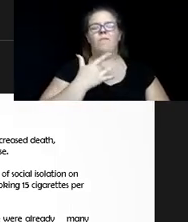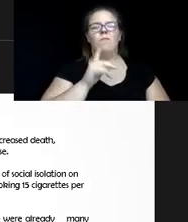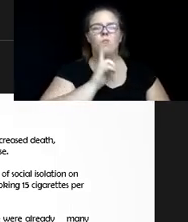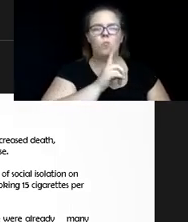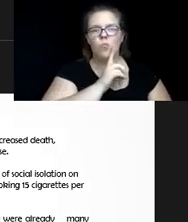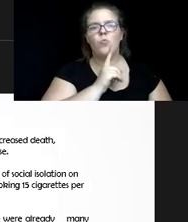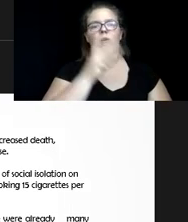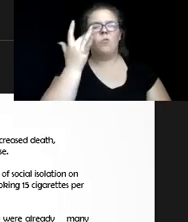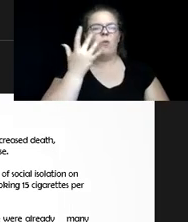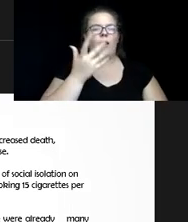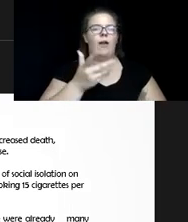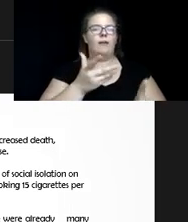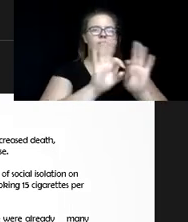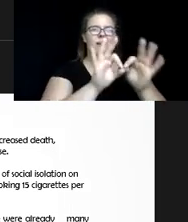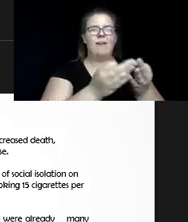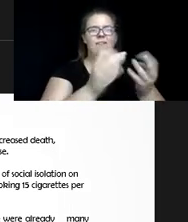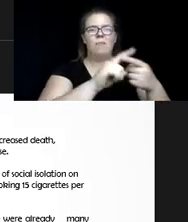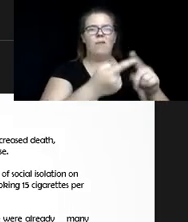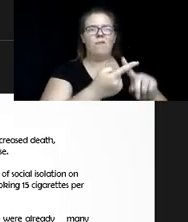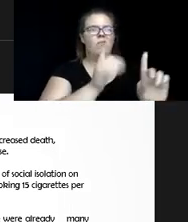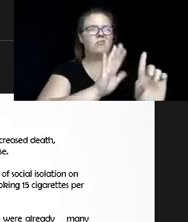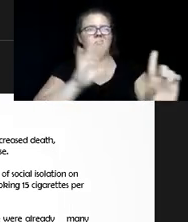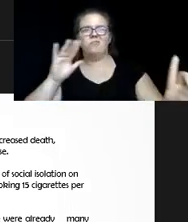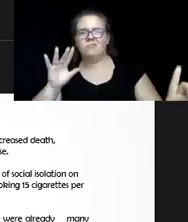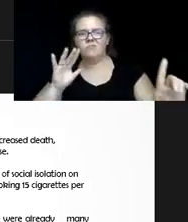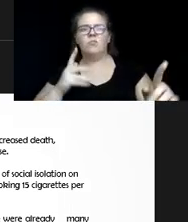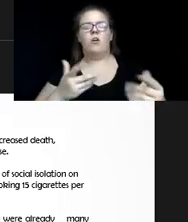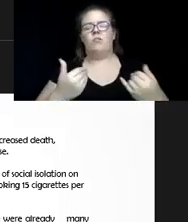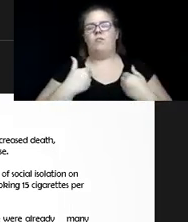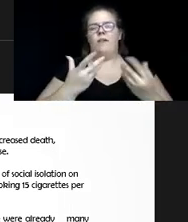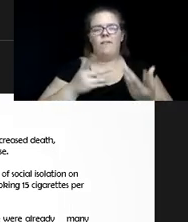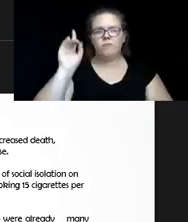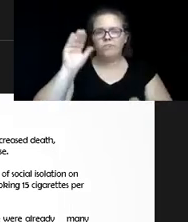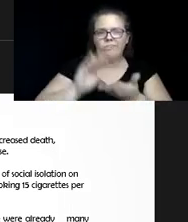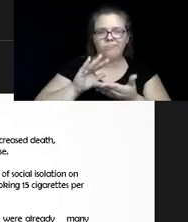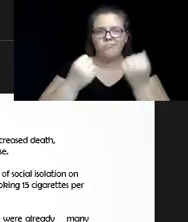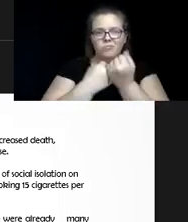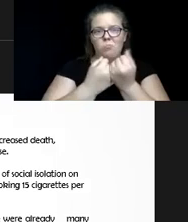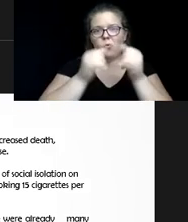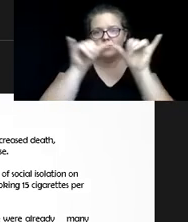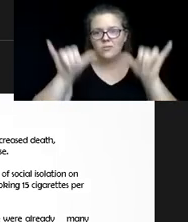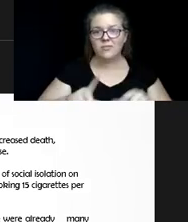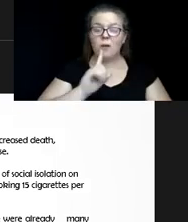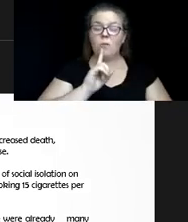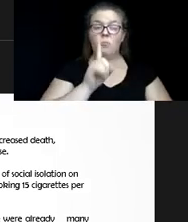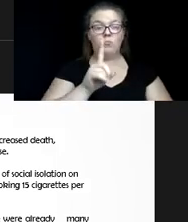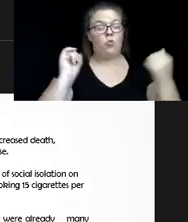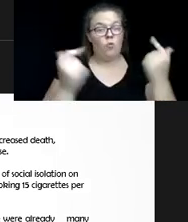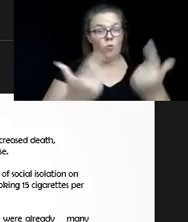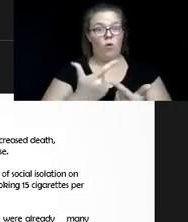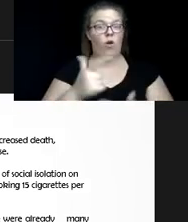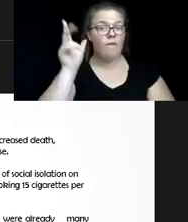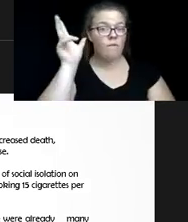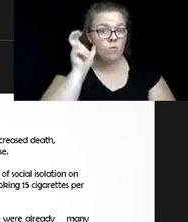or their smaller support system. And then I'm sure that we've all heard or been experienced